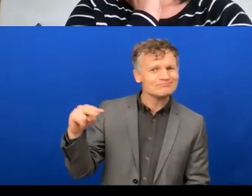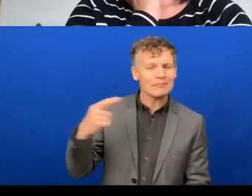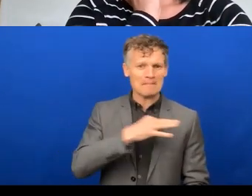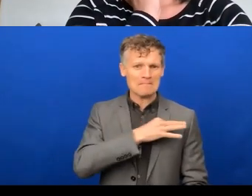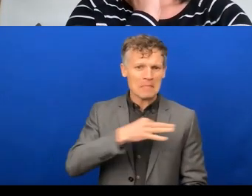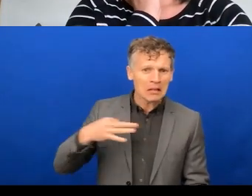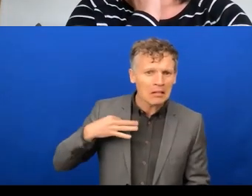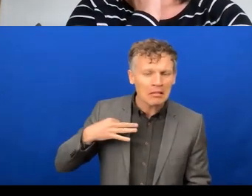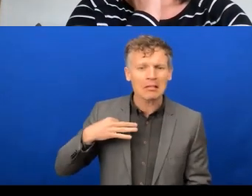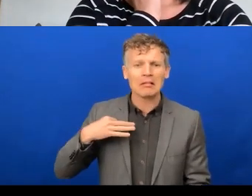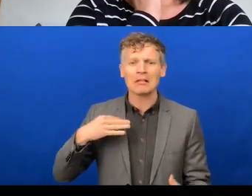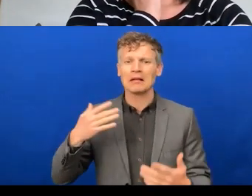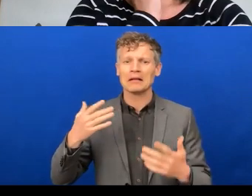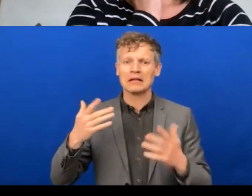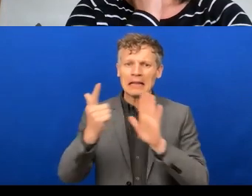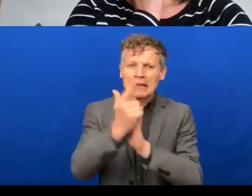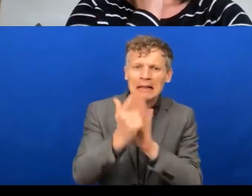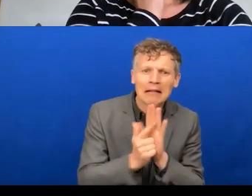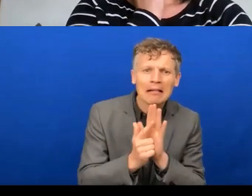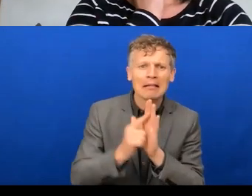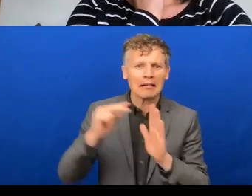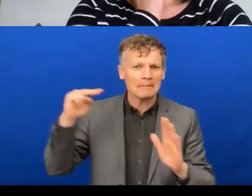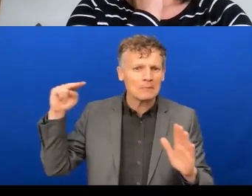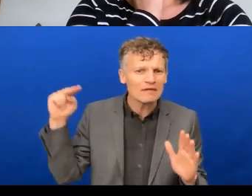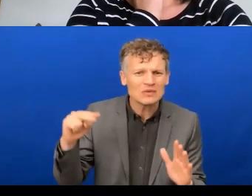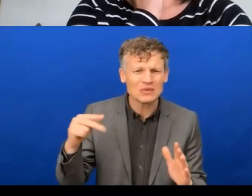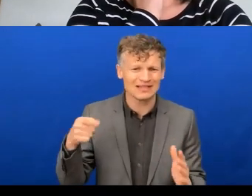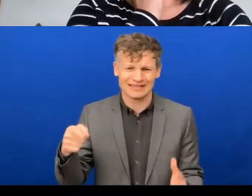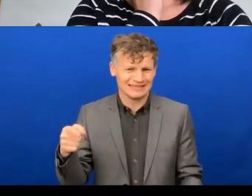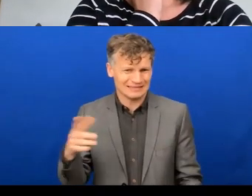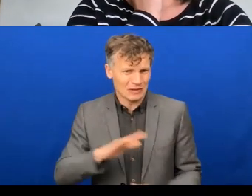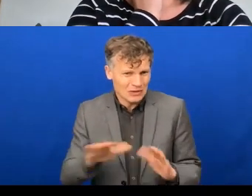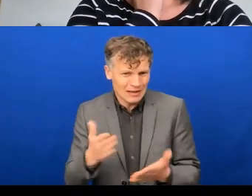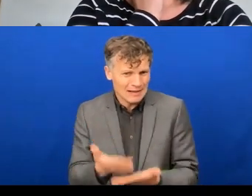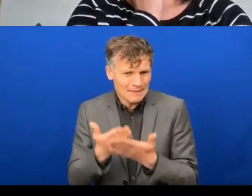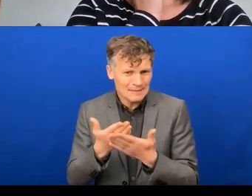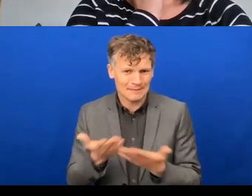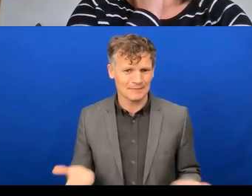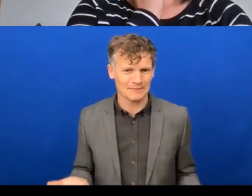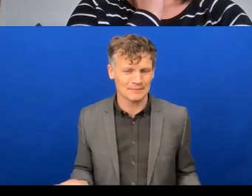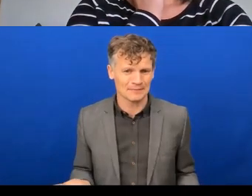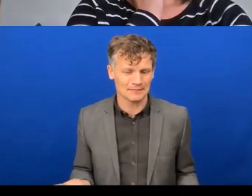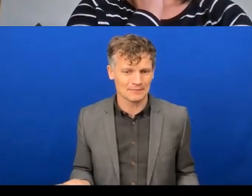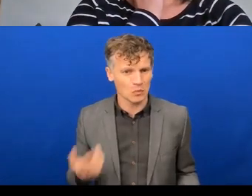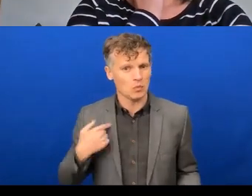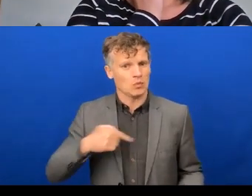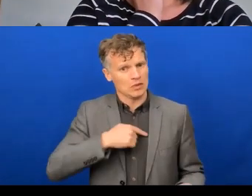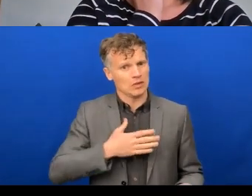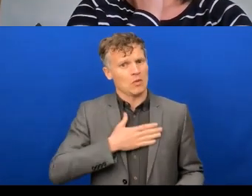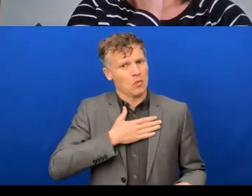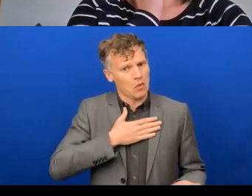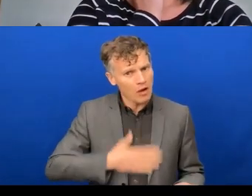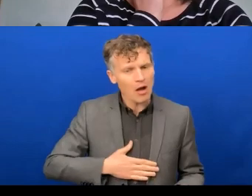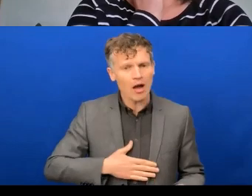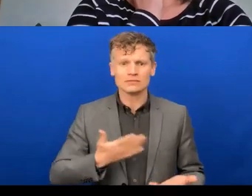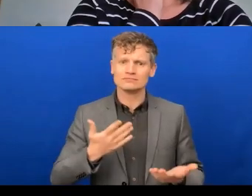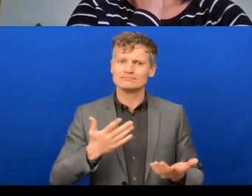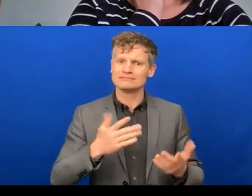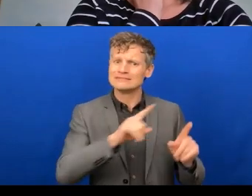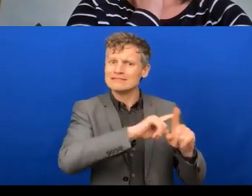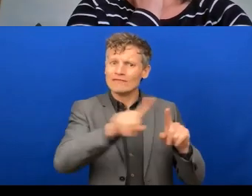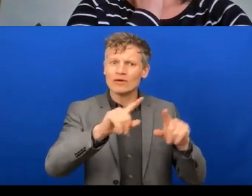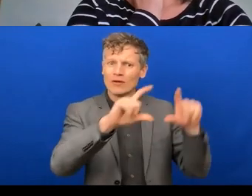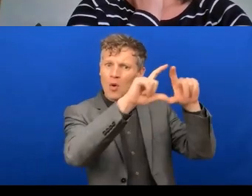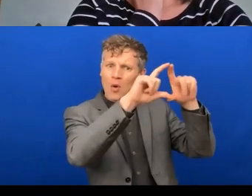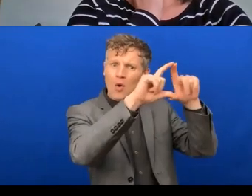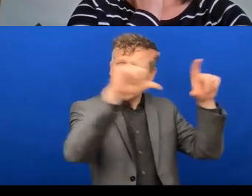are actually counterproductive because actually what we want is to enable organizational effectiveness